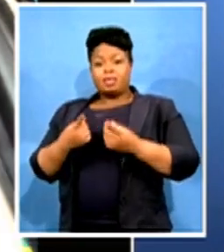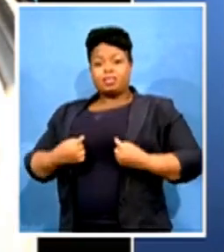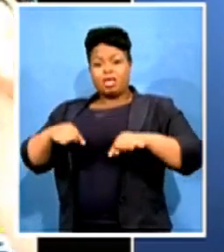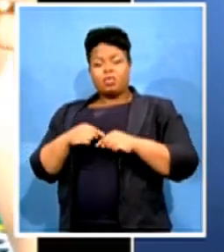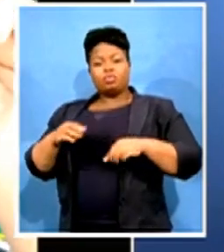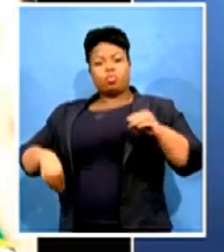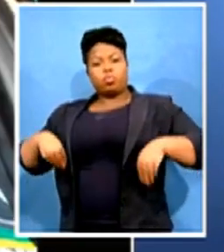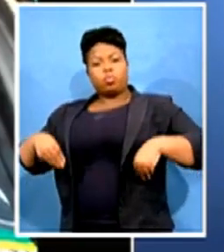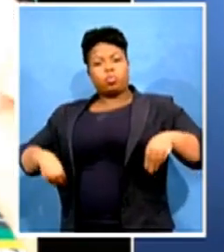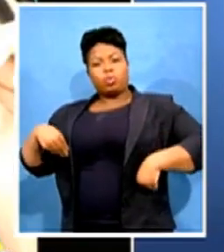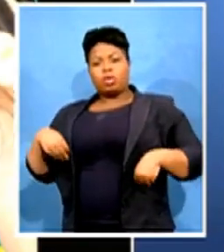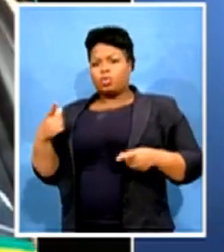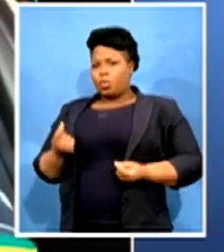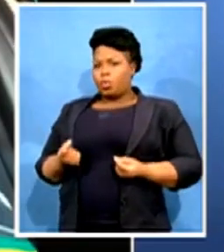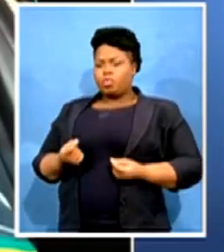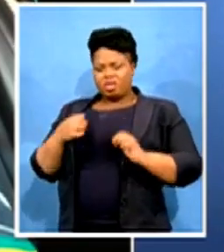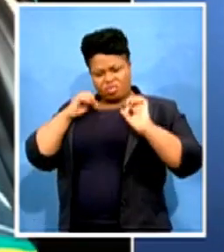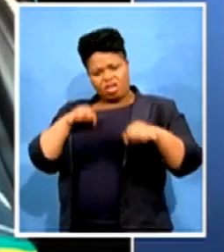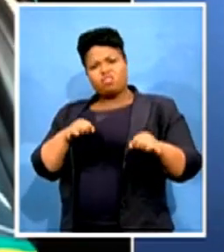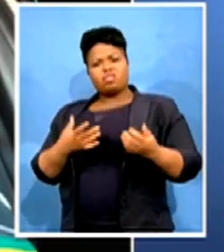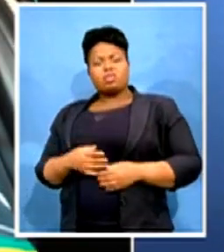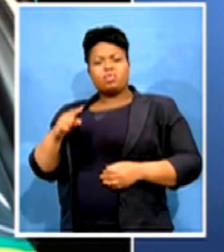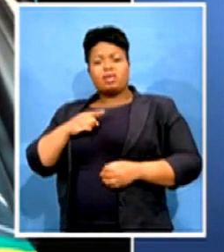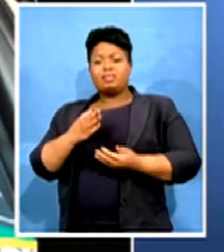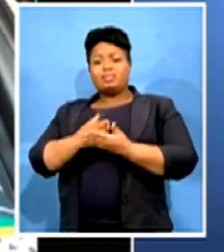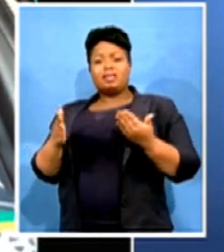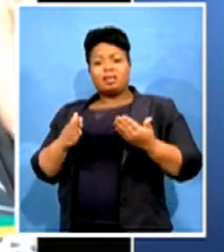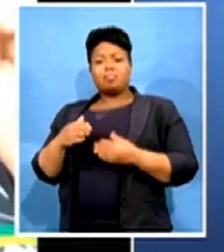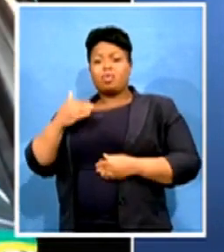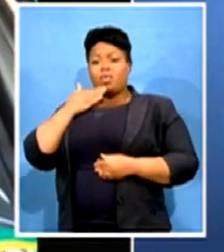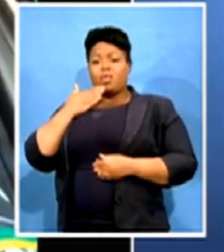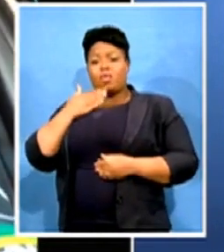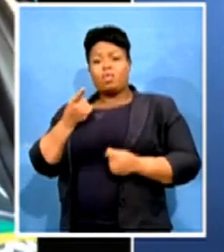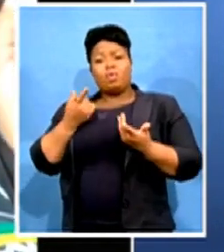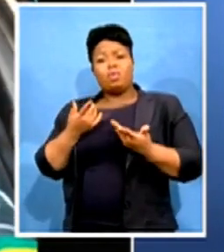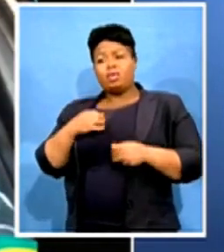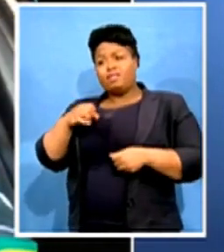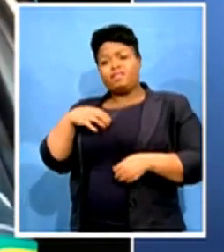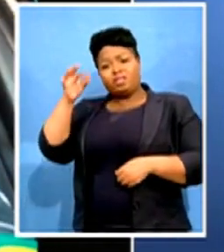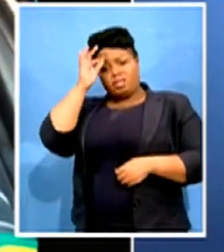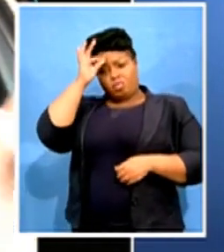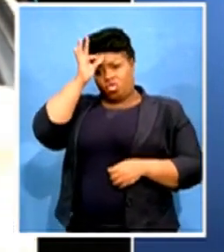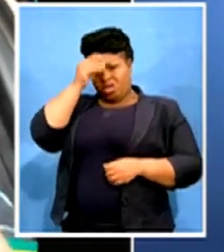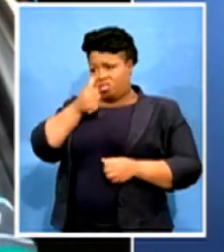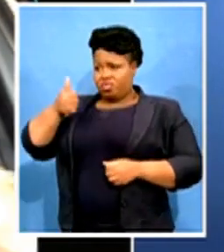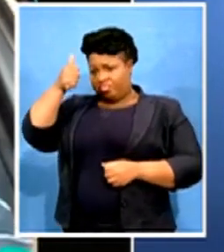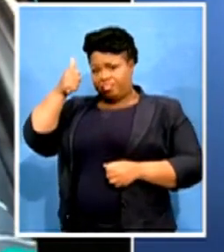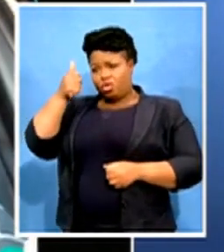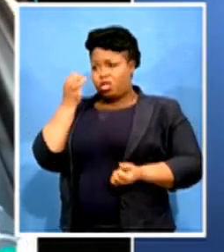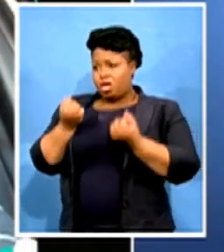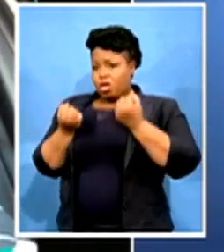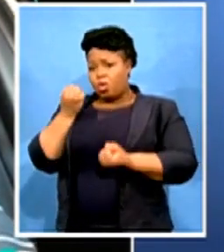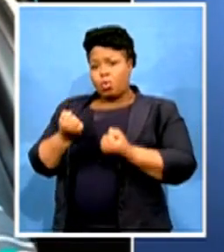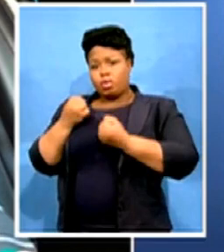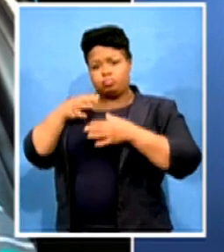corruption has been directed to the law enforcement agencies and the courts will then decide and will not